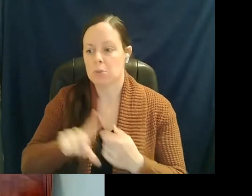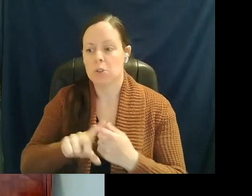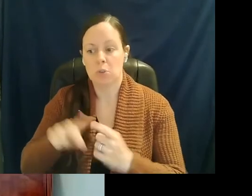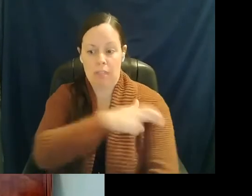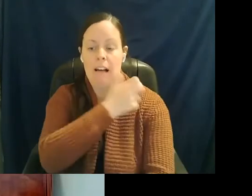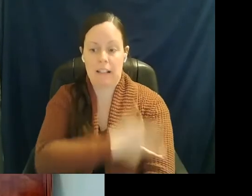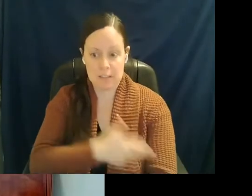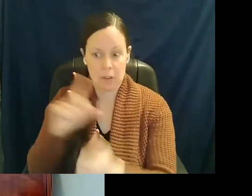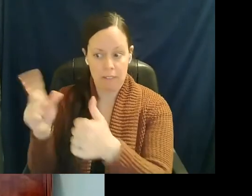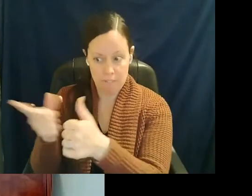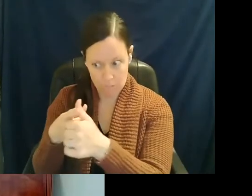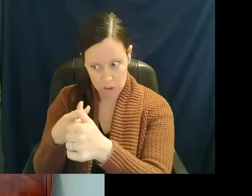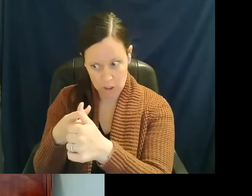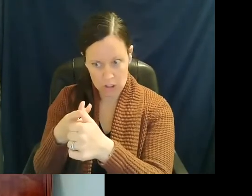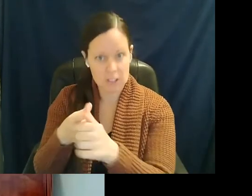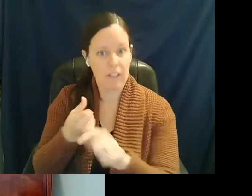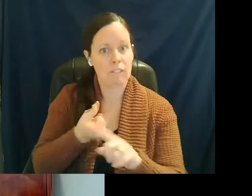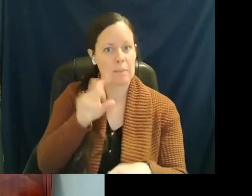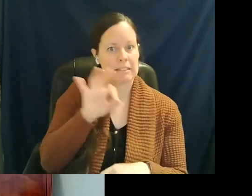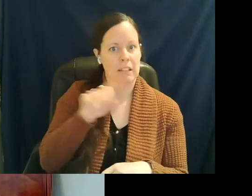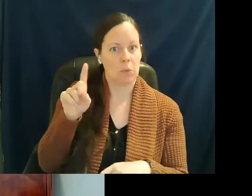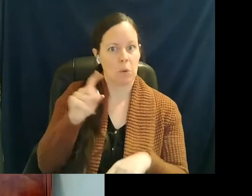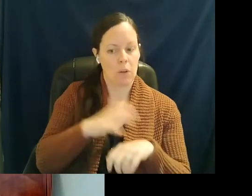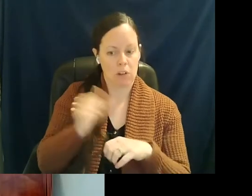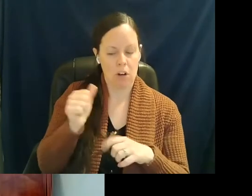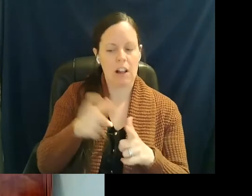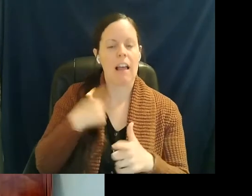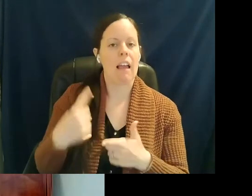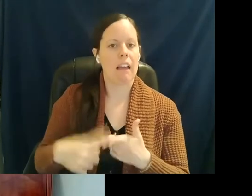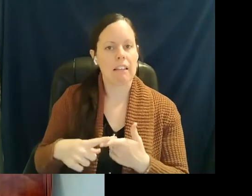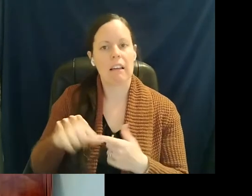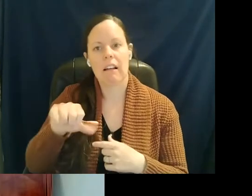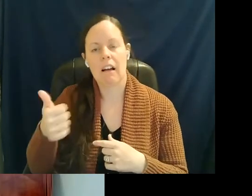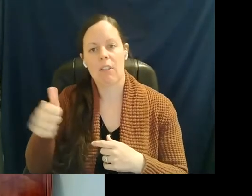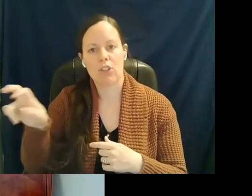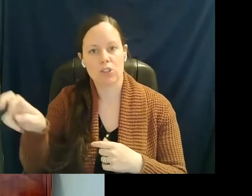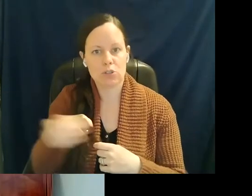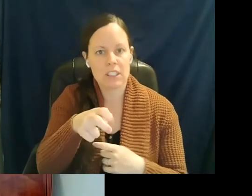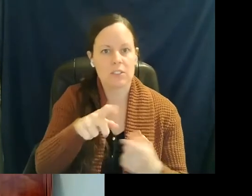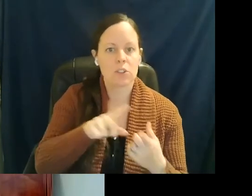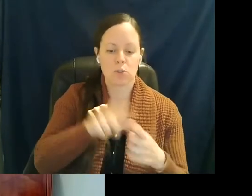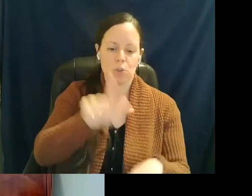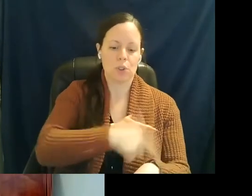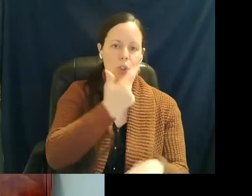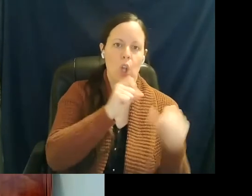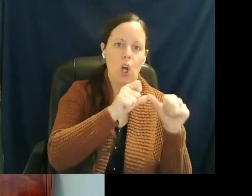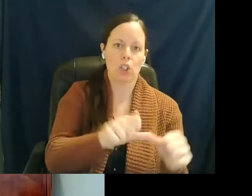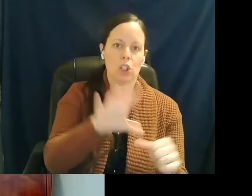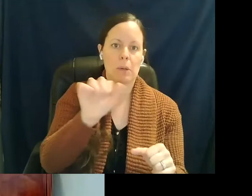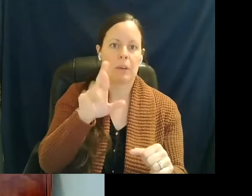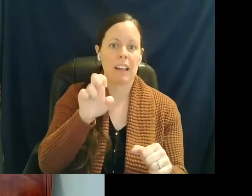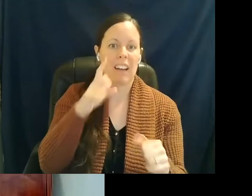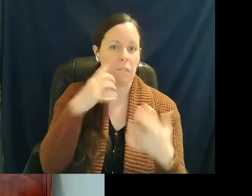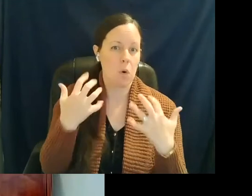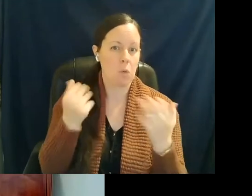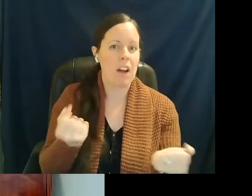on their 911 request. Then they may have had another transport maybe to long-term care to recover or even out